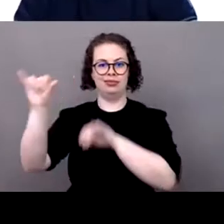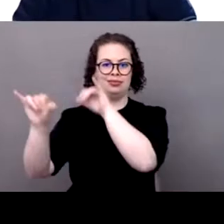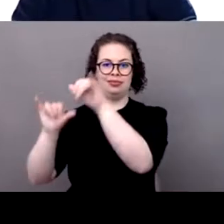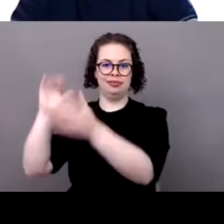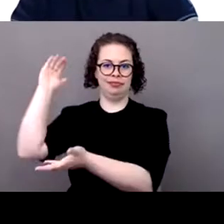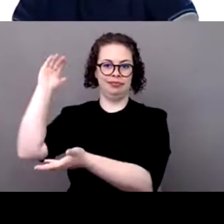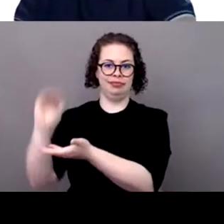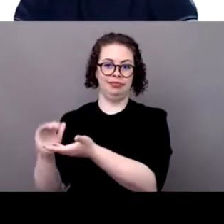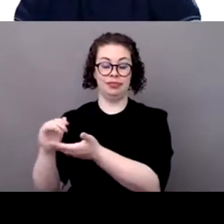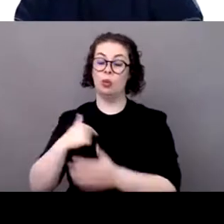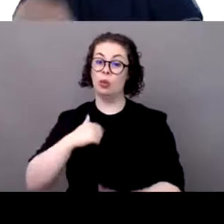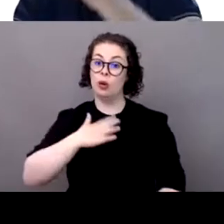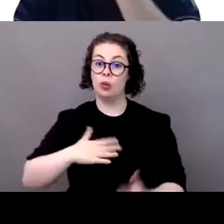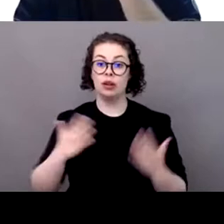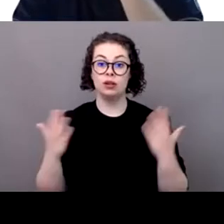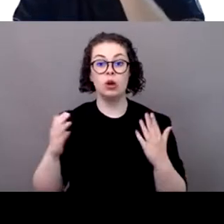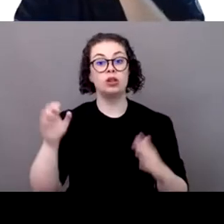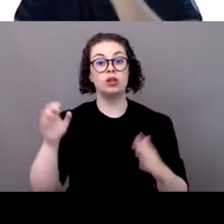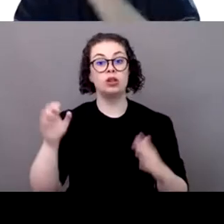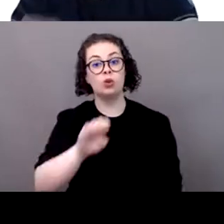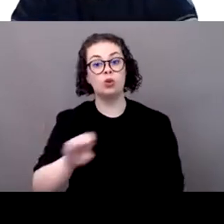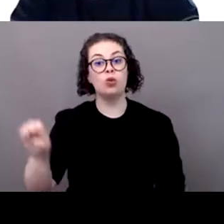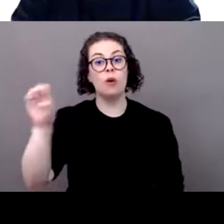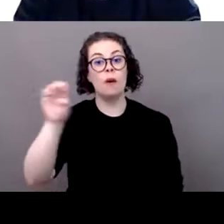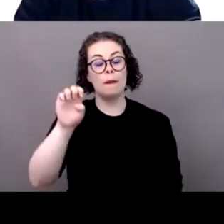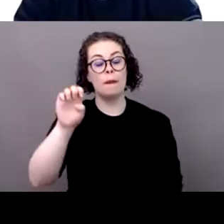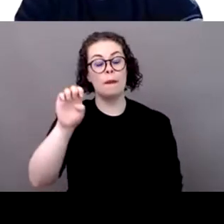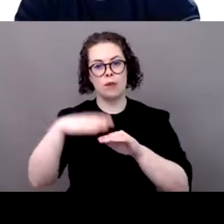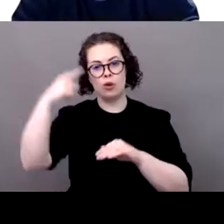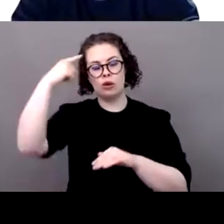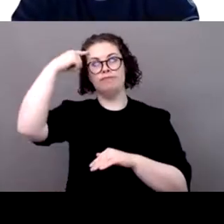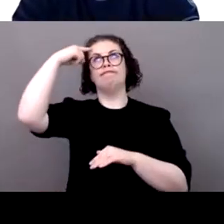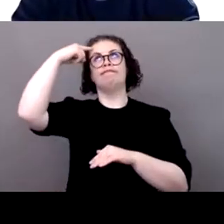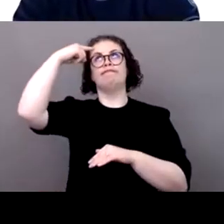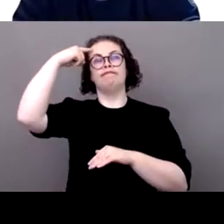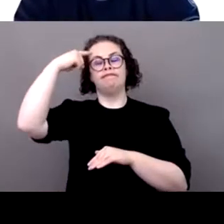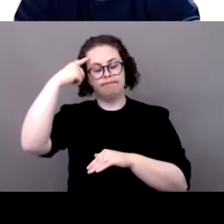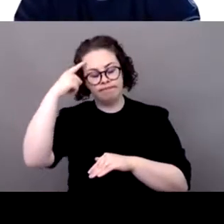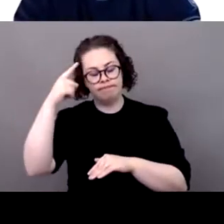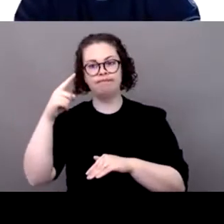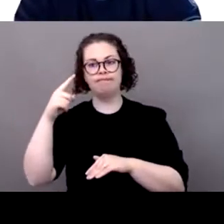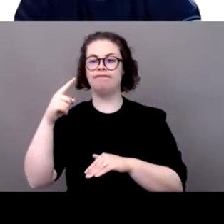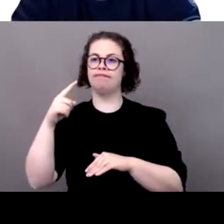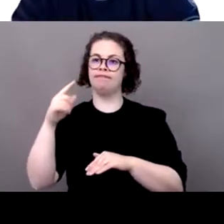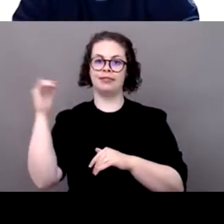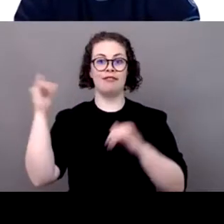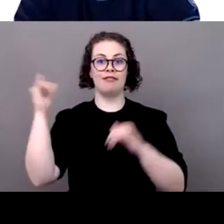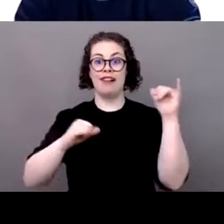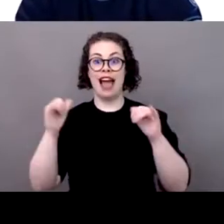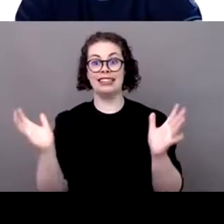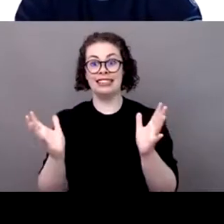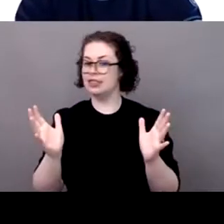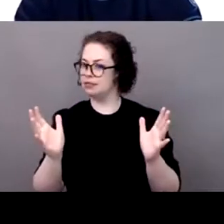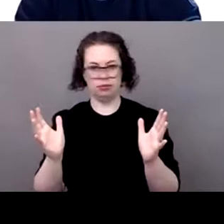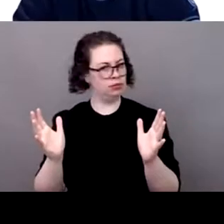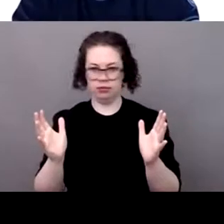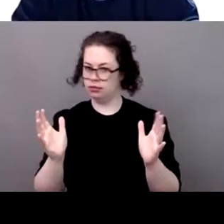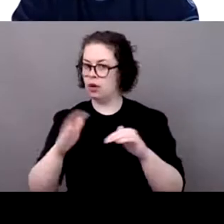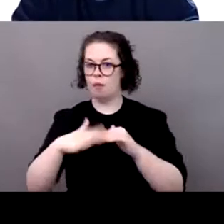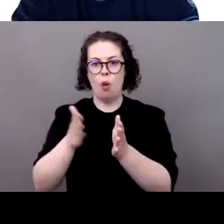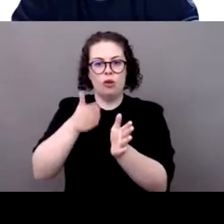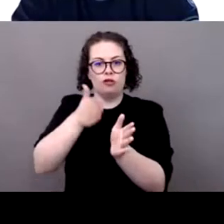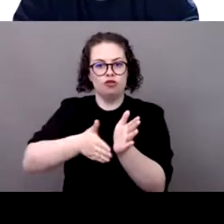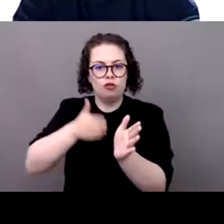better mobility concepts with better connectivity, lift more frequency and just overall quality of the rail network. So